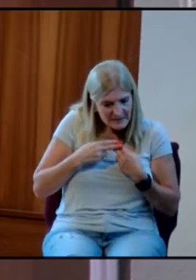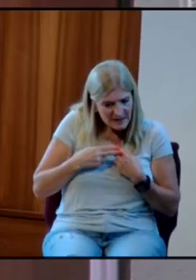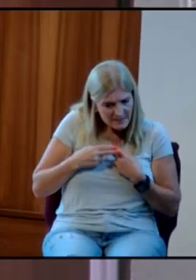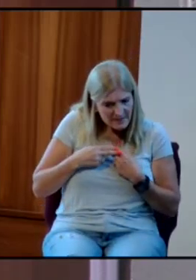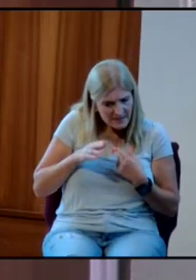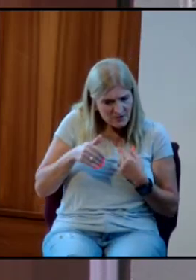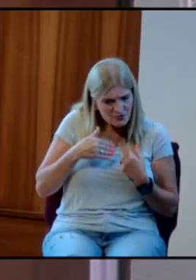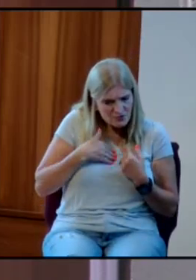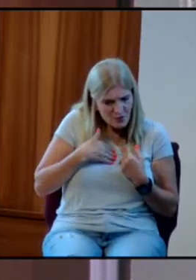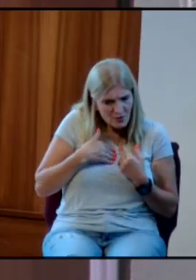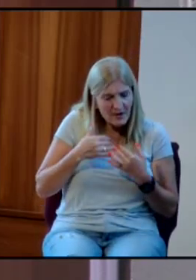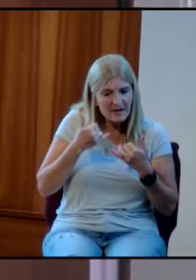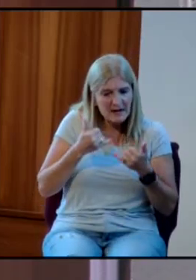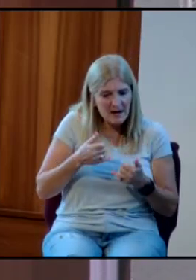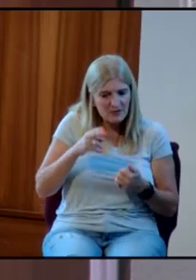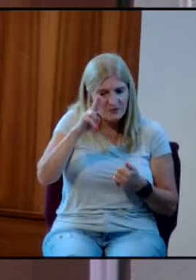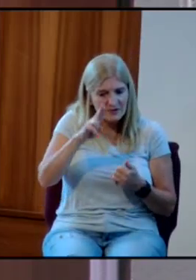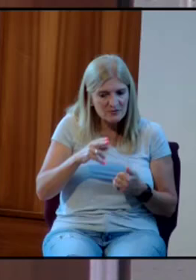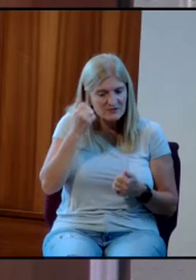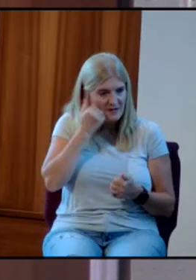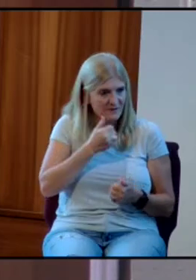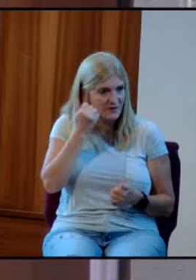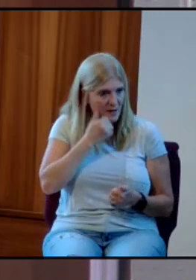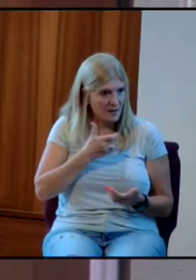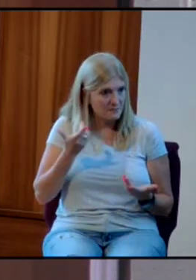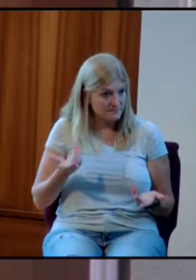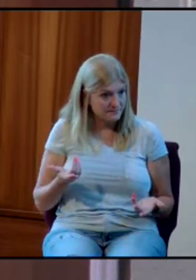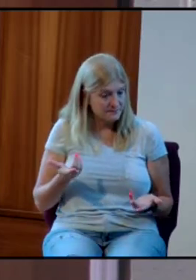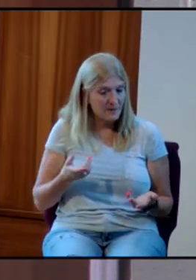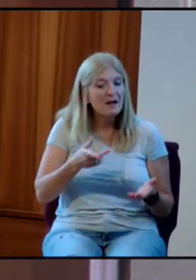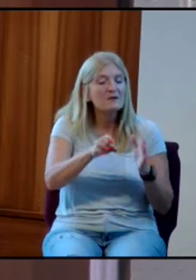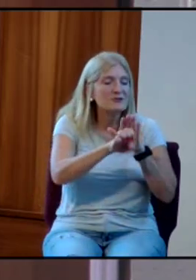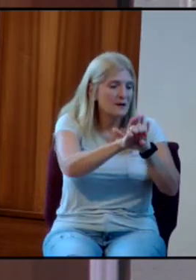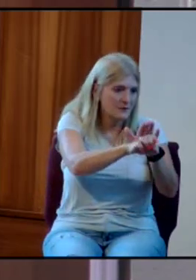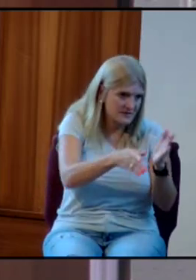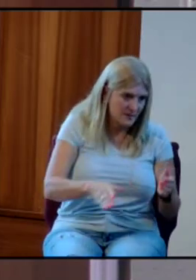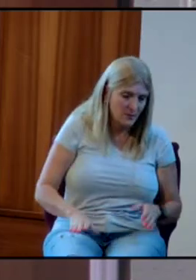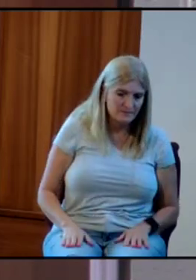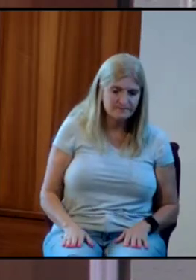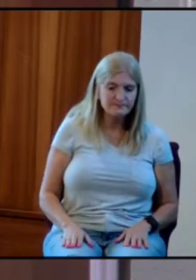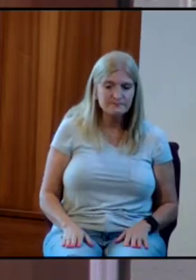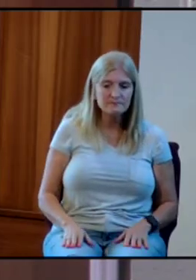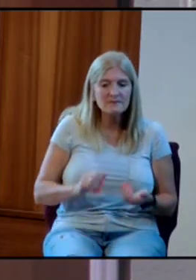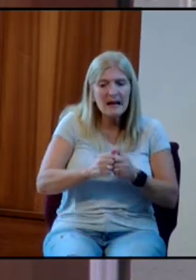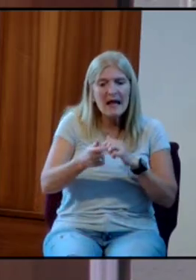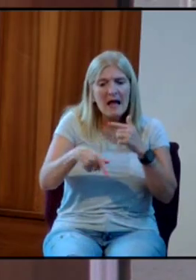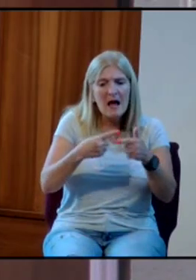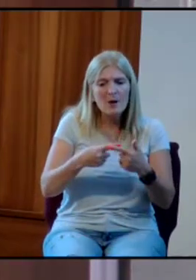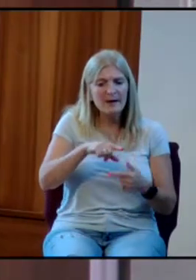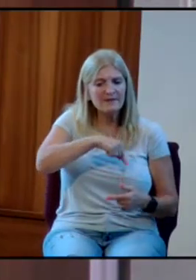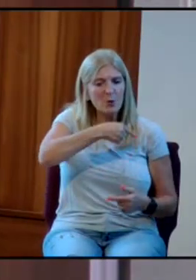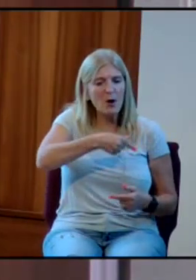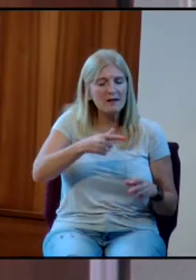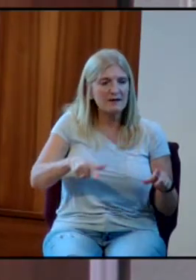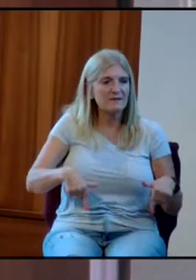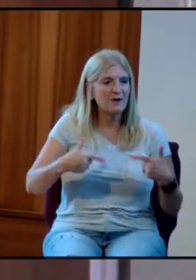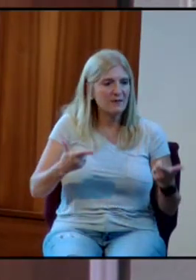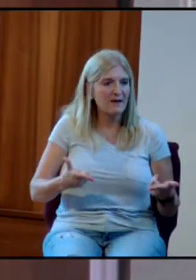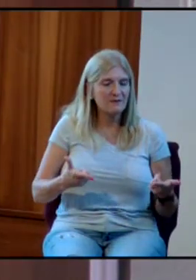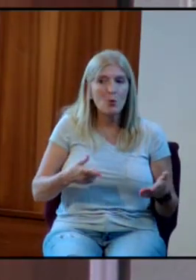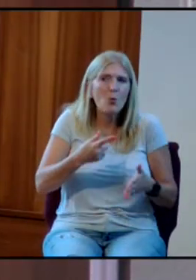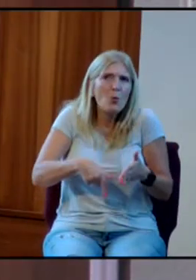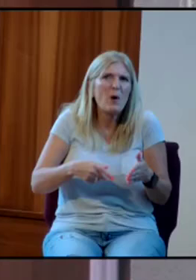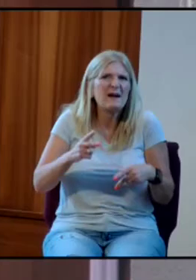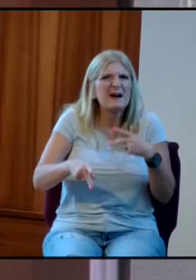it in your life in a daily way. Let's do another one. How about qualities of life? What qualities of life do you want?